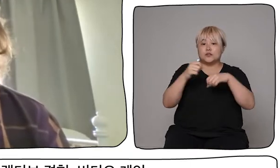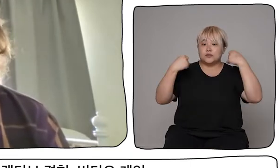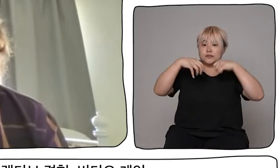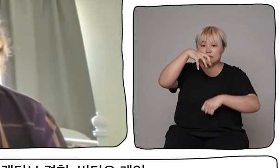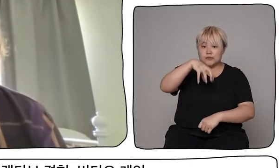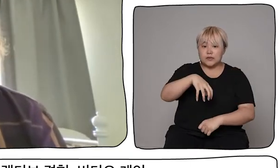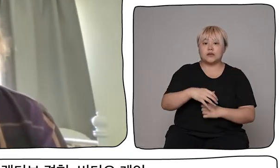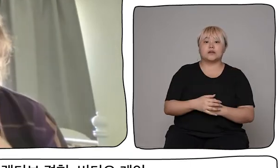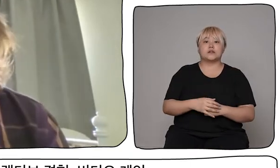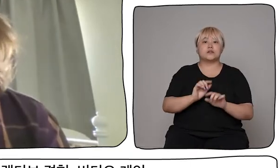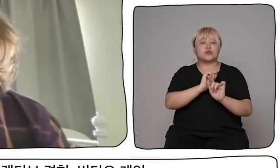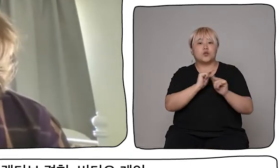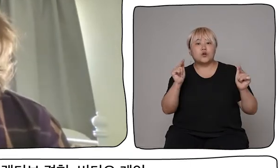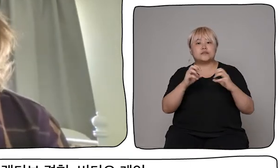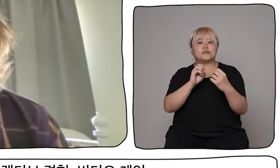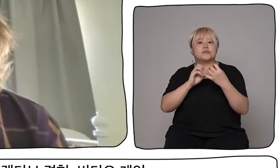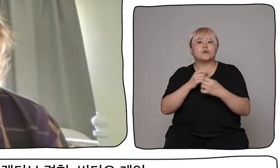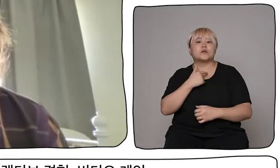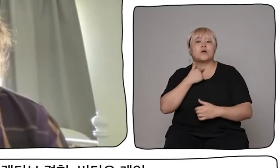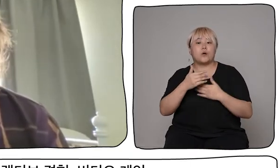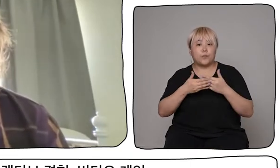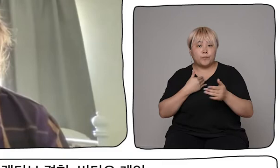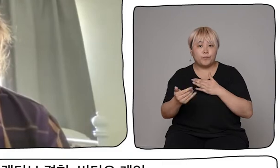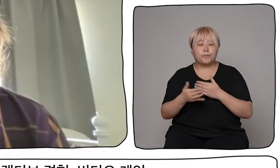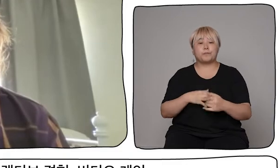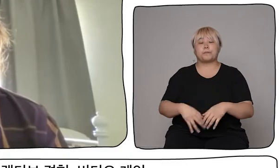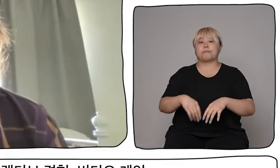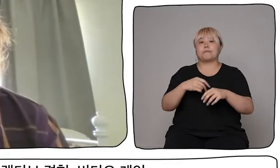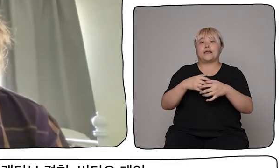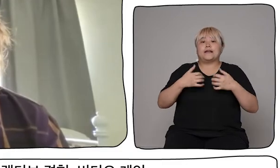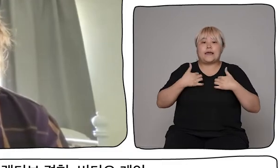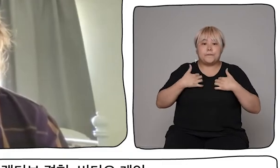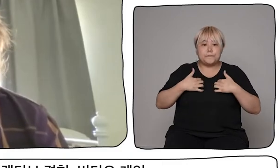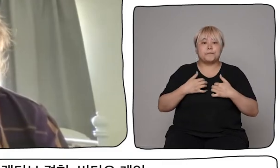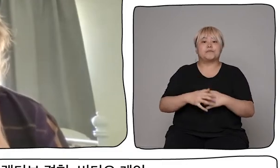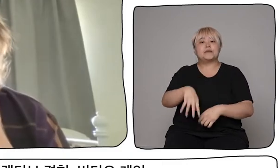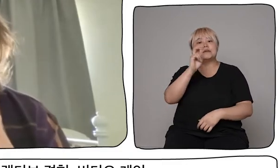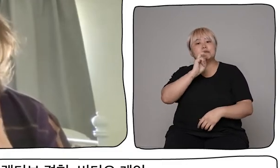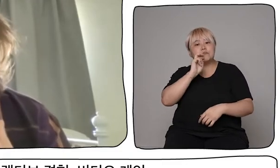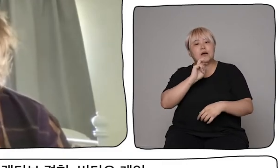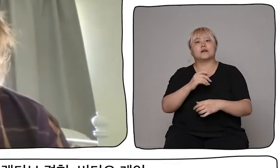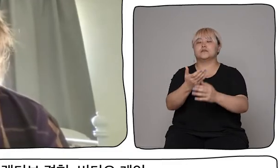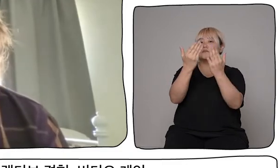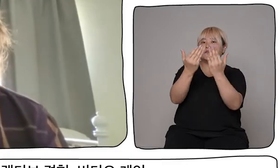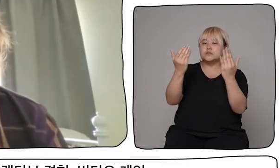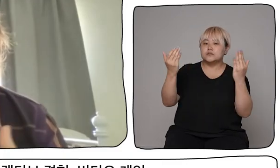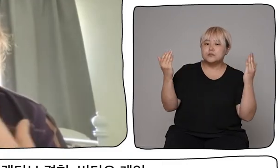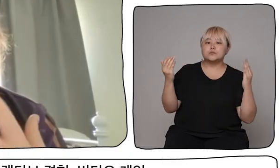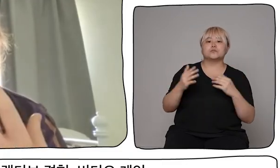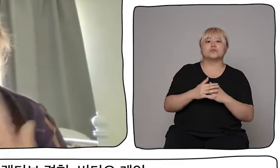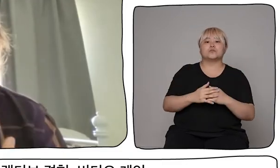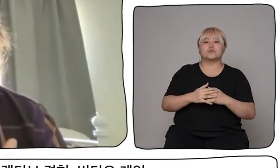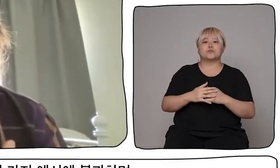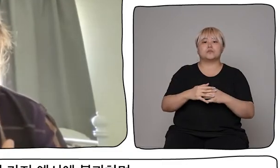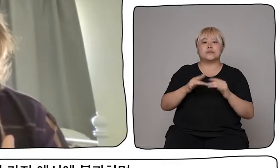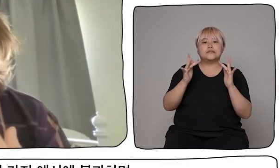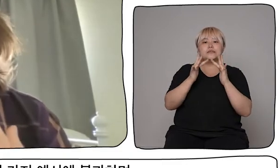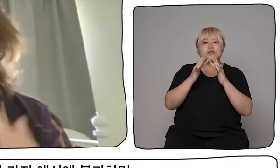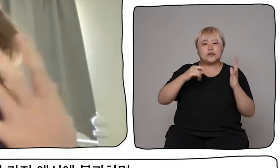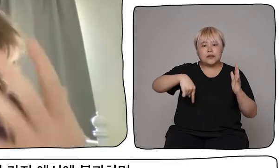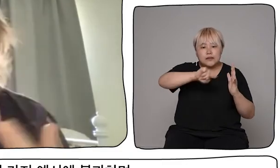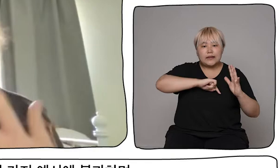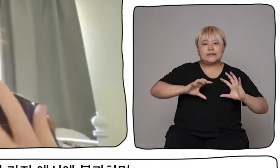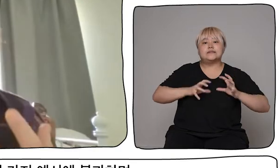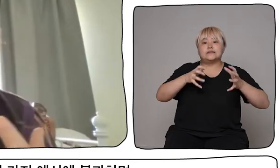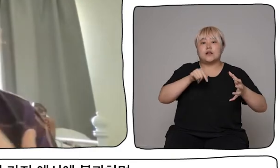theatre, interactive experiences, video games, music, exhibitions, virtual reality.